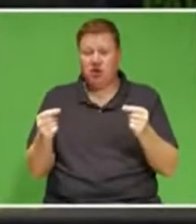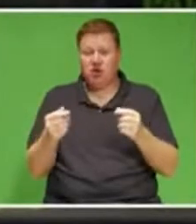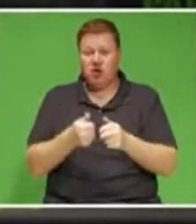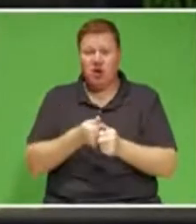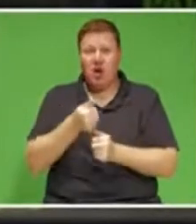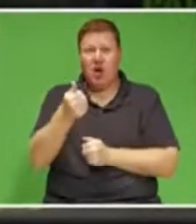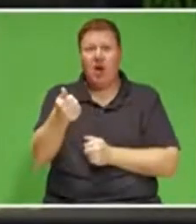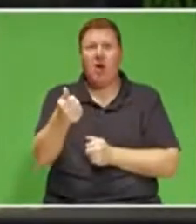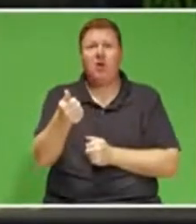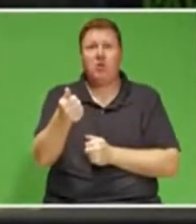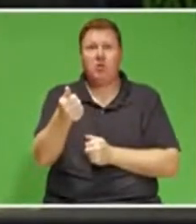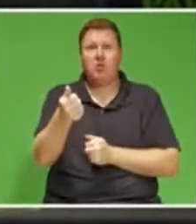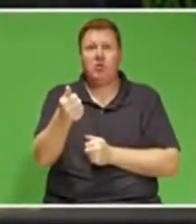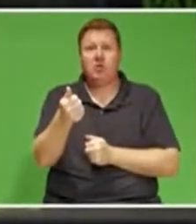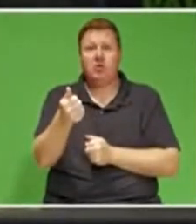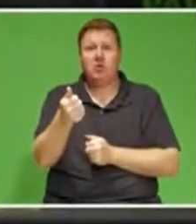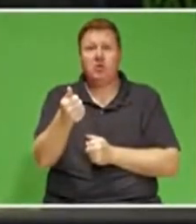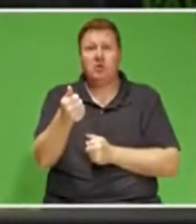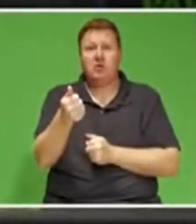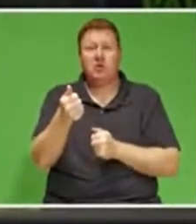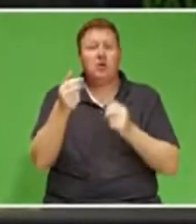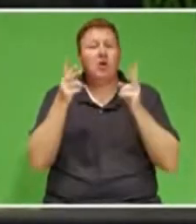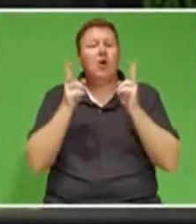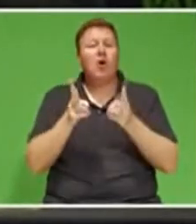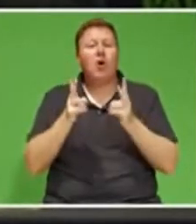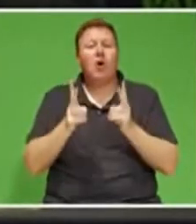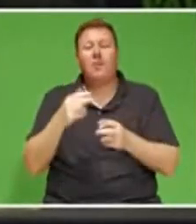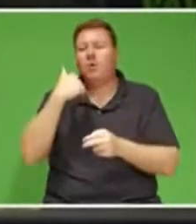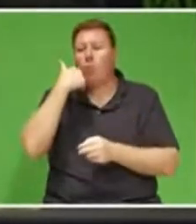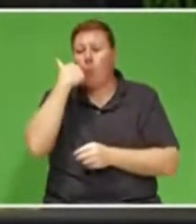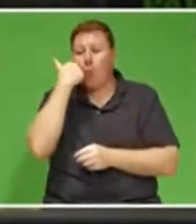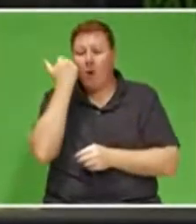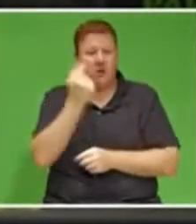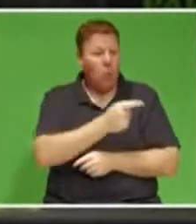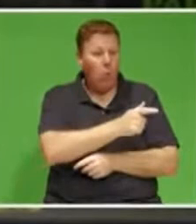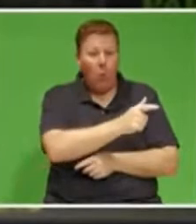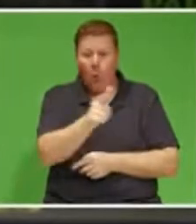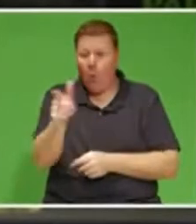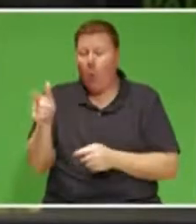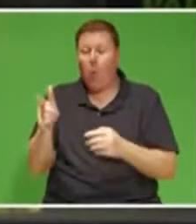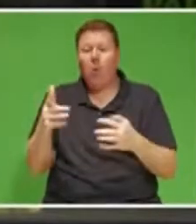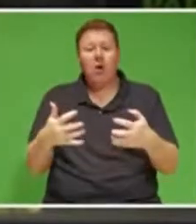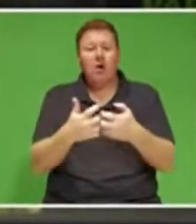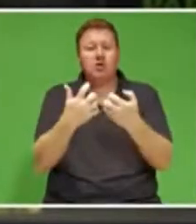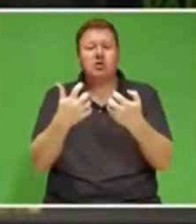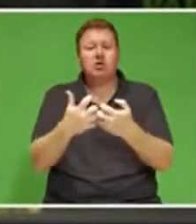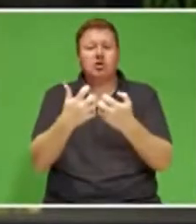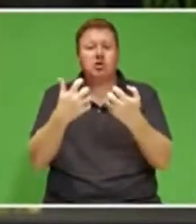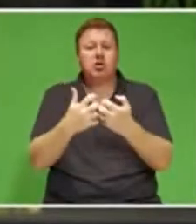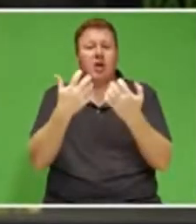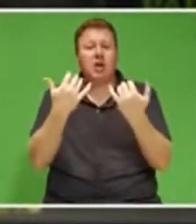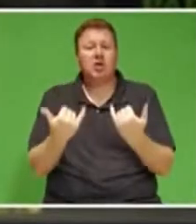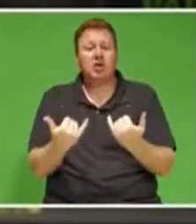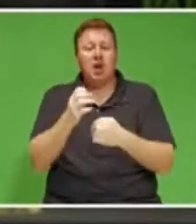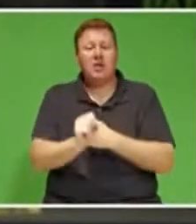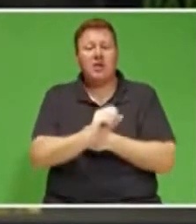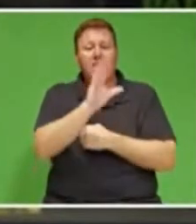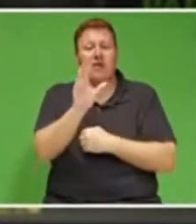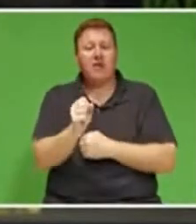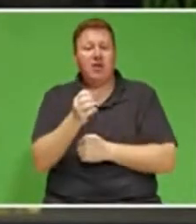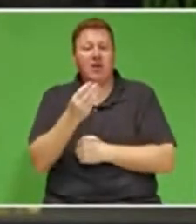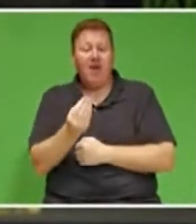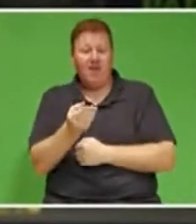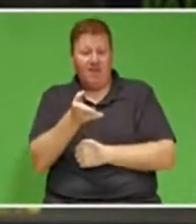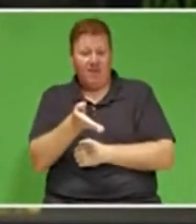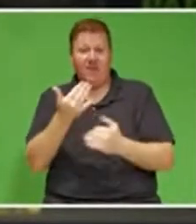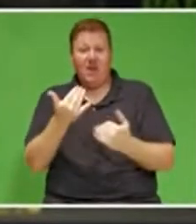a common determination to meet the challenges of the present, but also